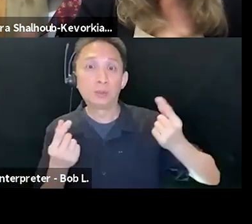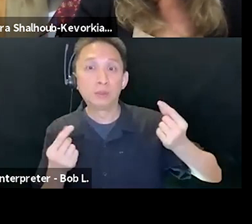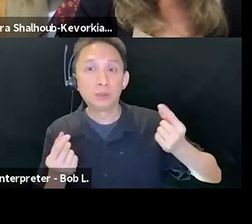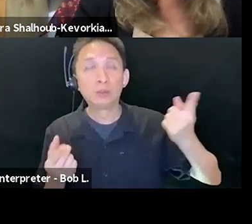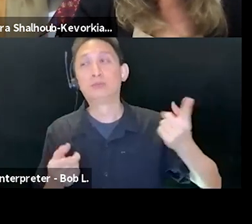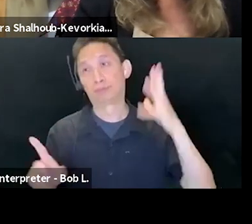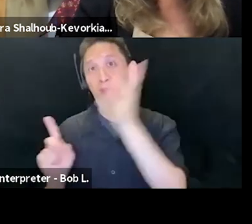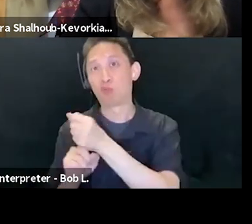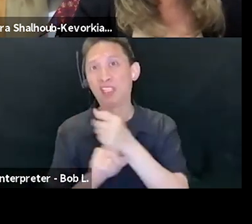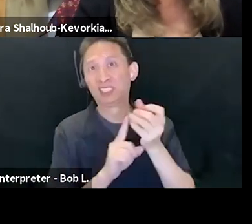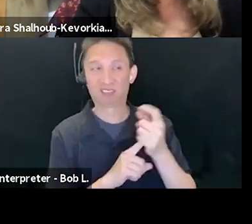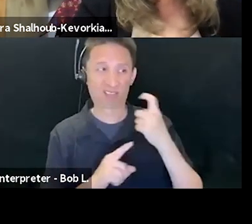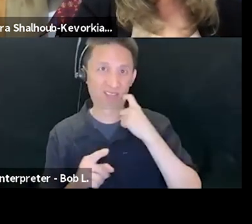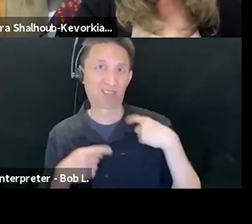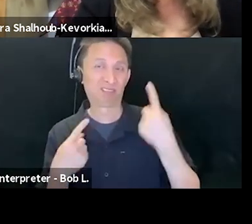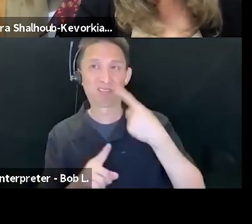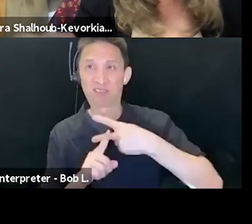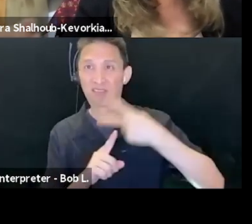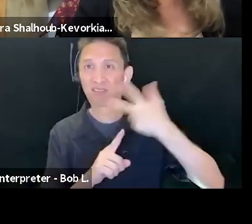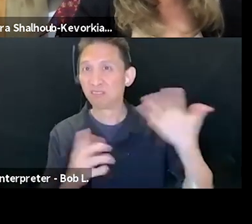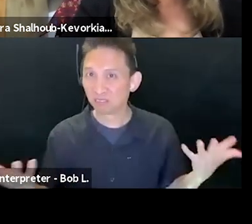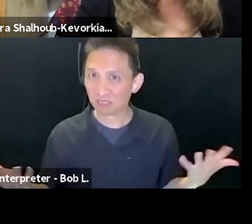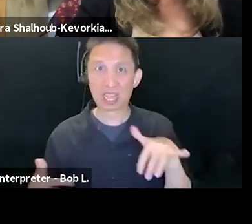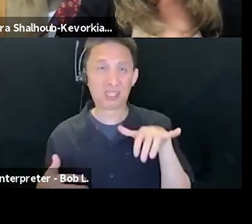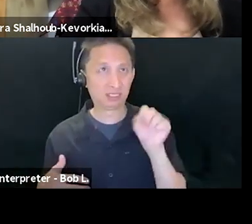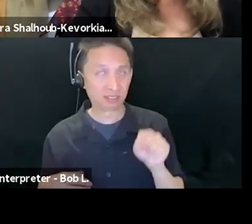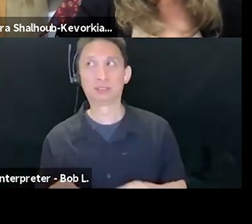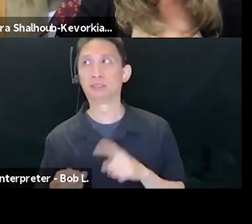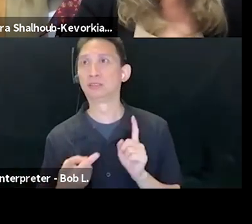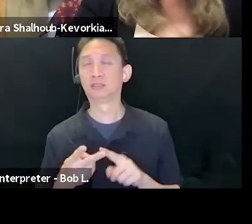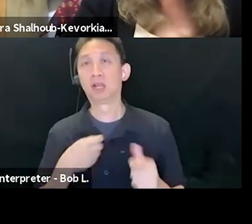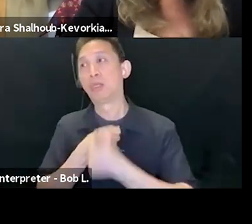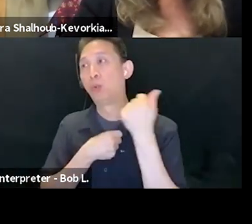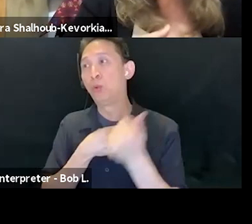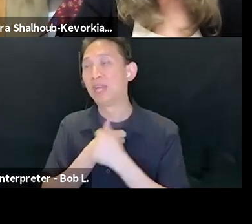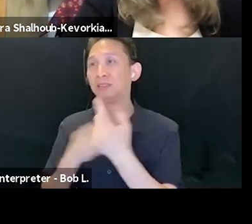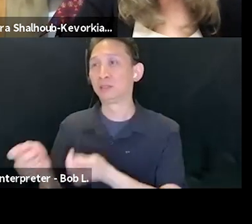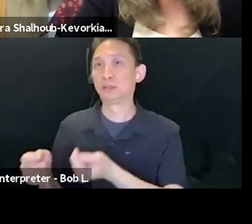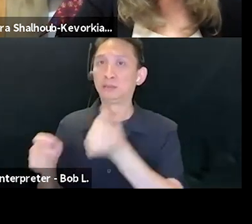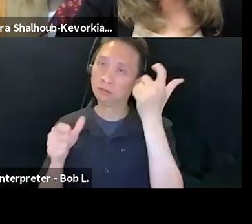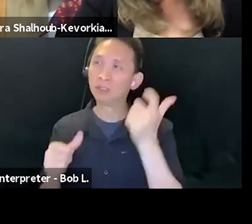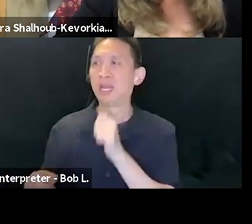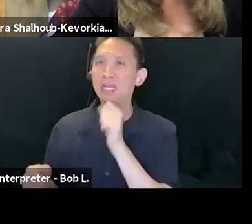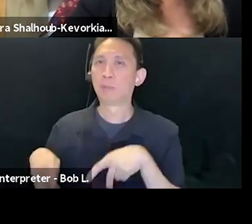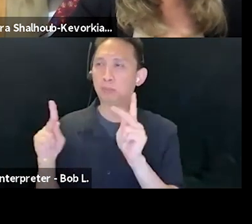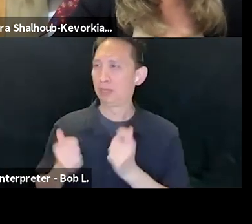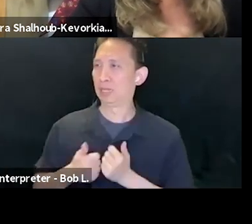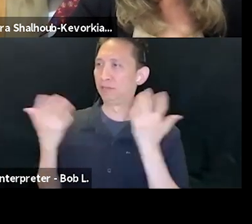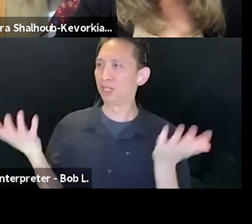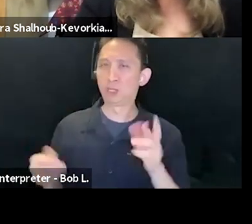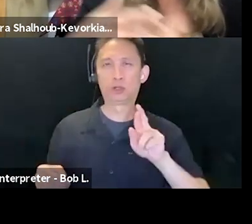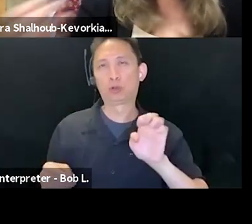arrests in the last month in historic Palestine, but it includes threats to revoke residency here in the in occupied